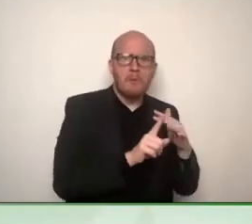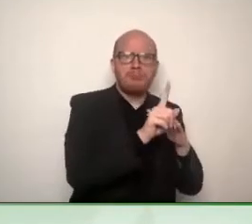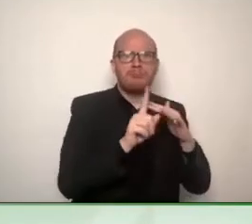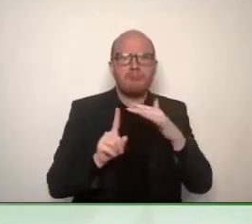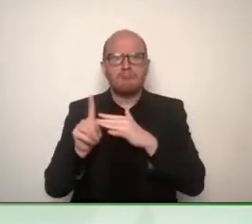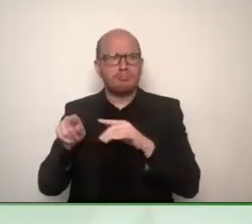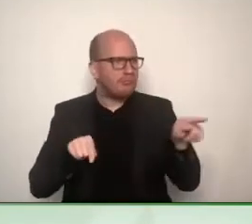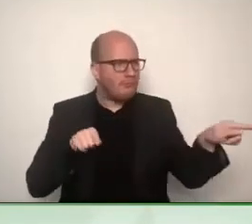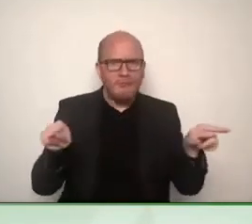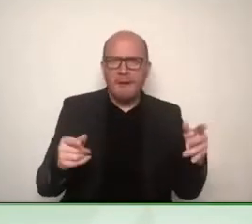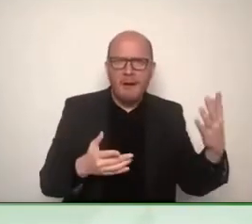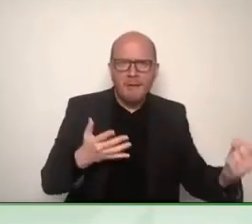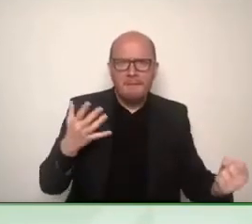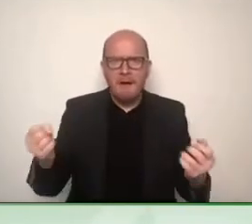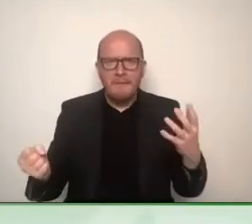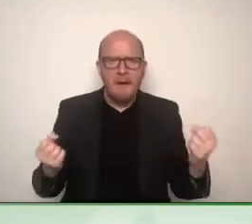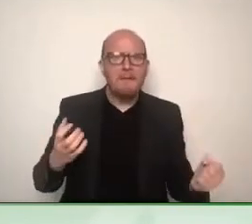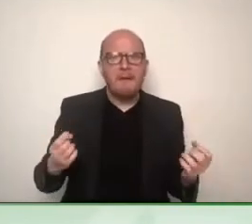Well, that's part of the search.